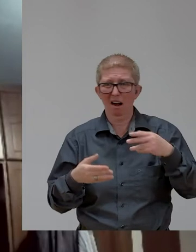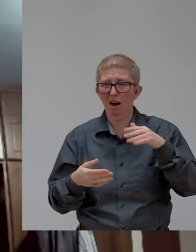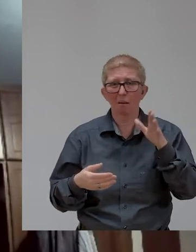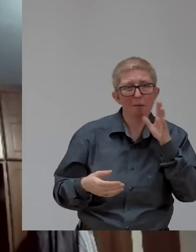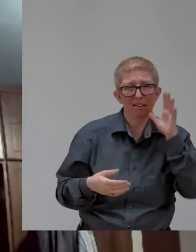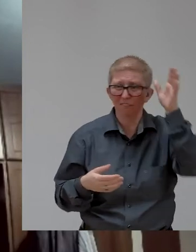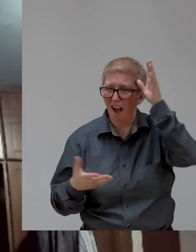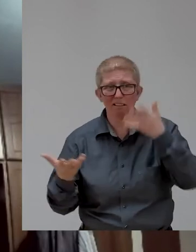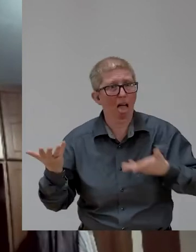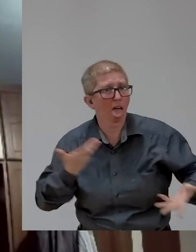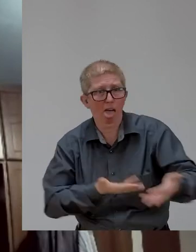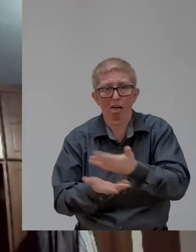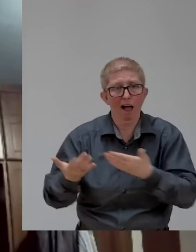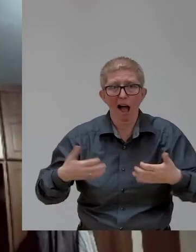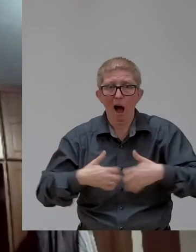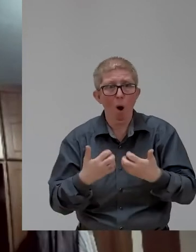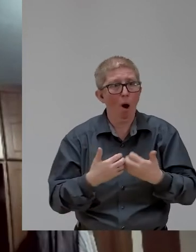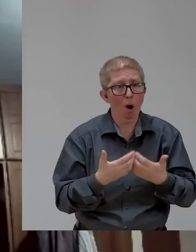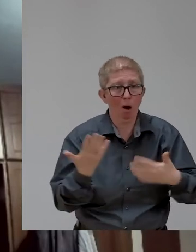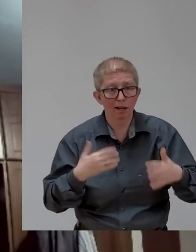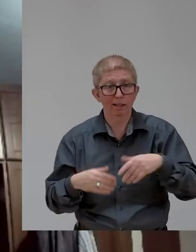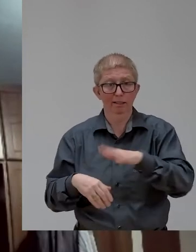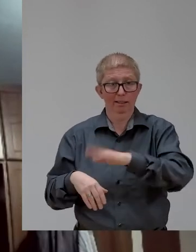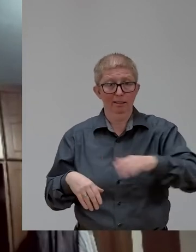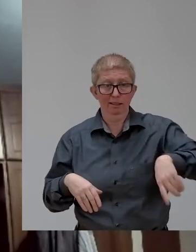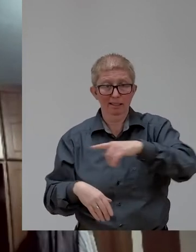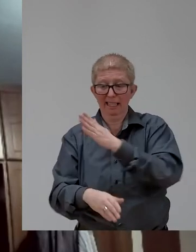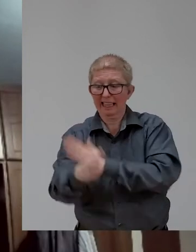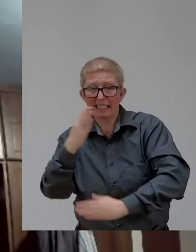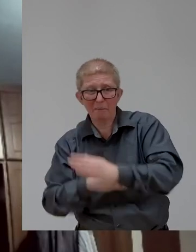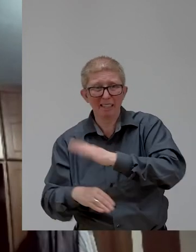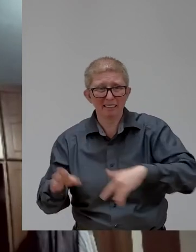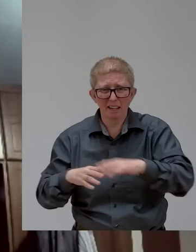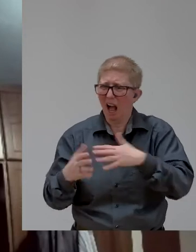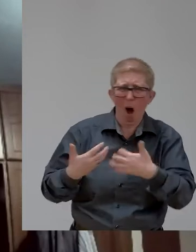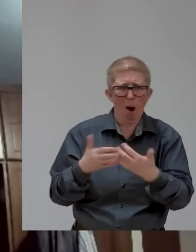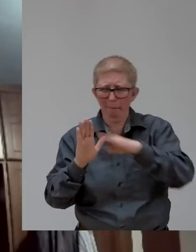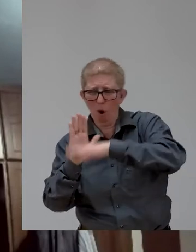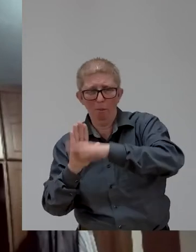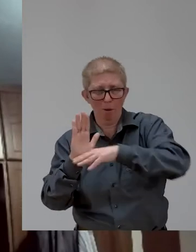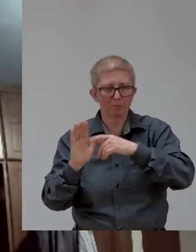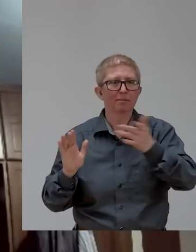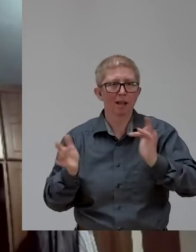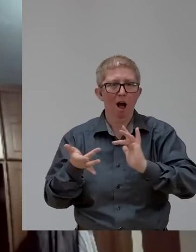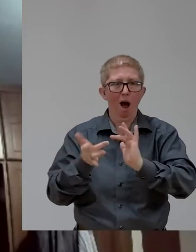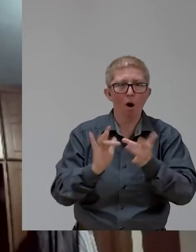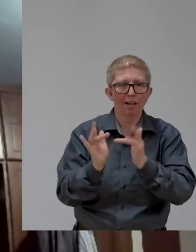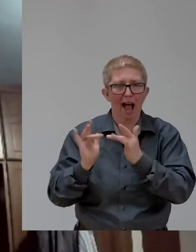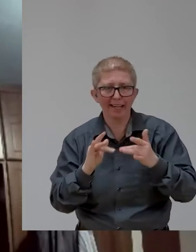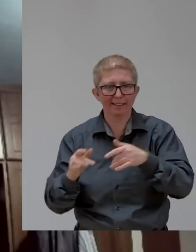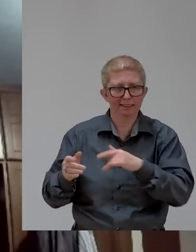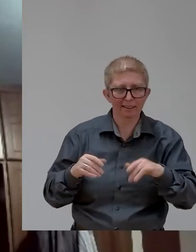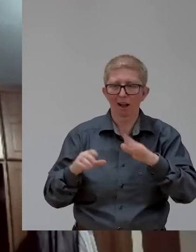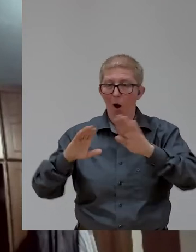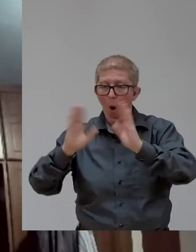help all children with disabilities with different programs. And then now all of them are getting this into their homes, whether they belong to our school